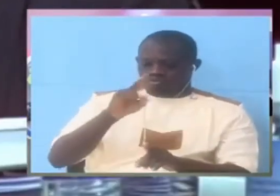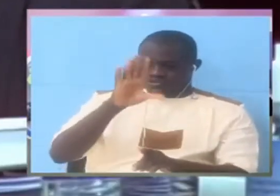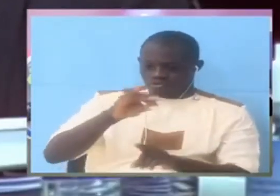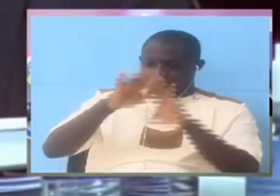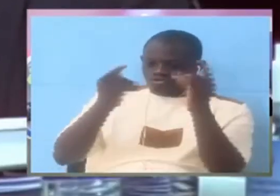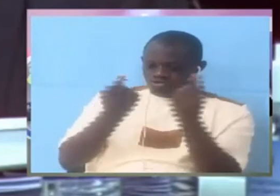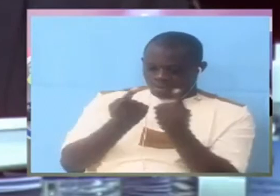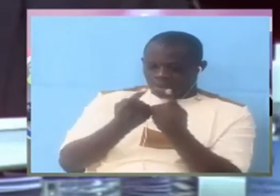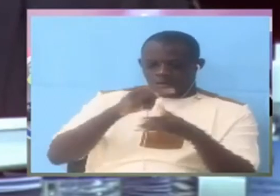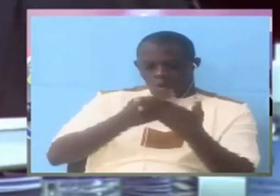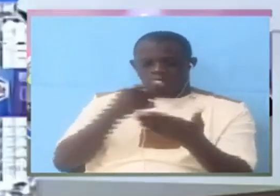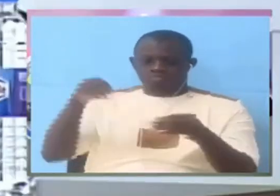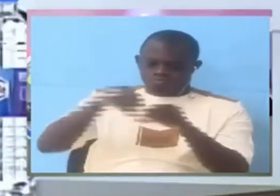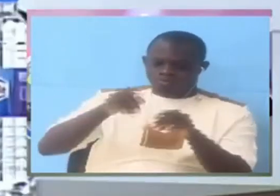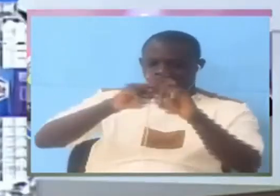Mr.